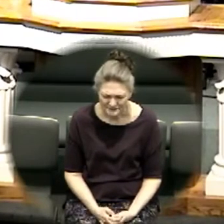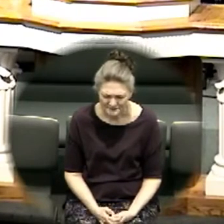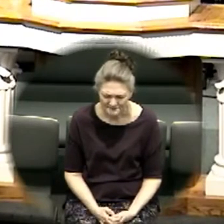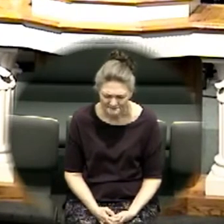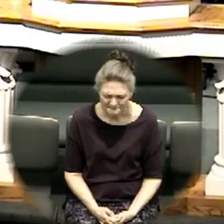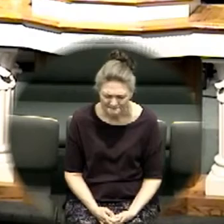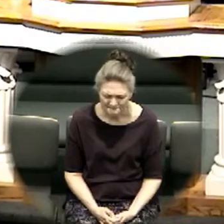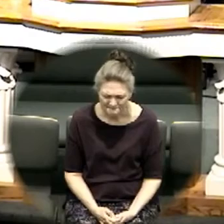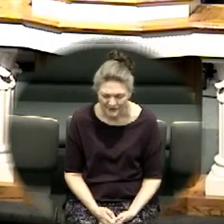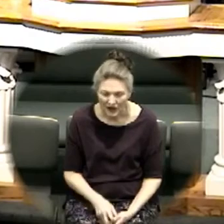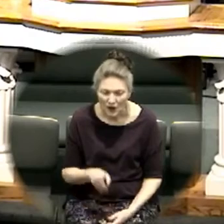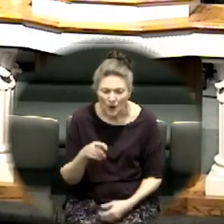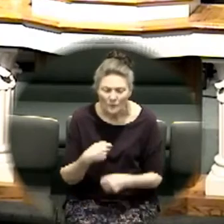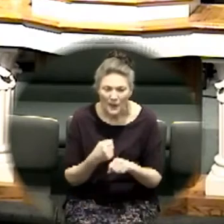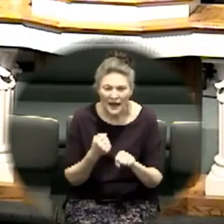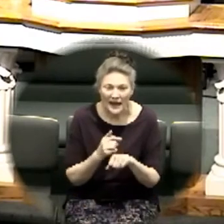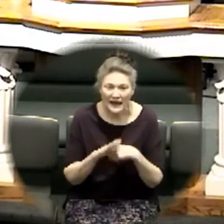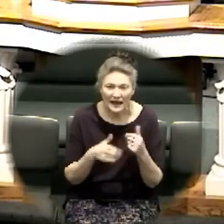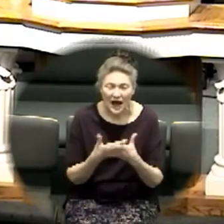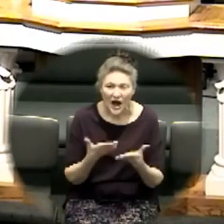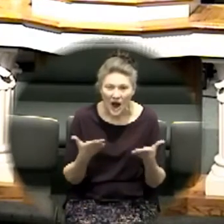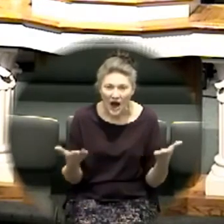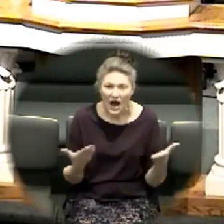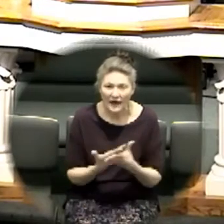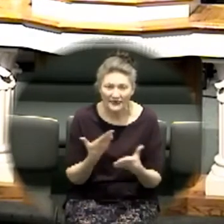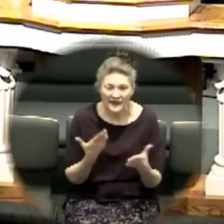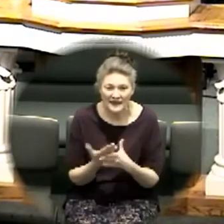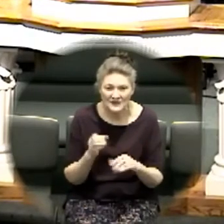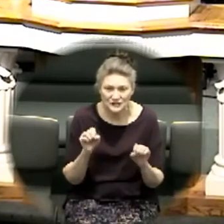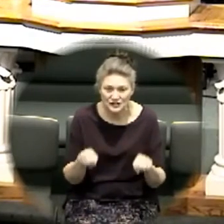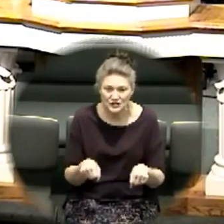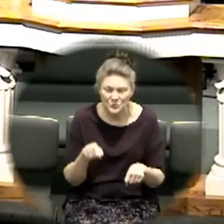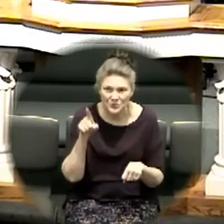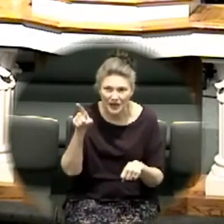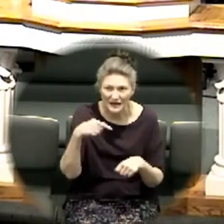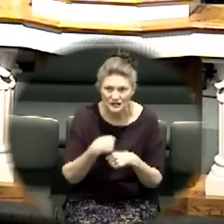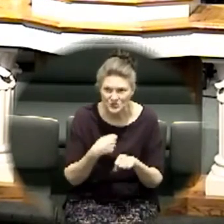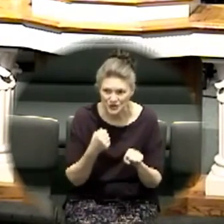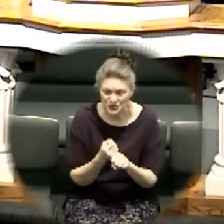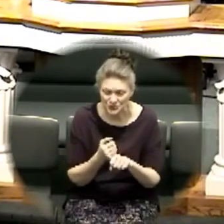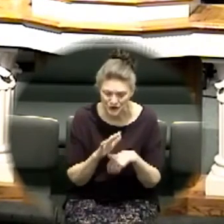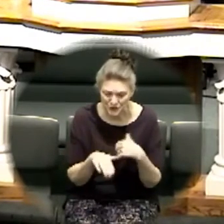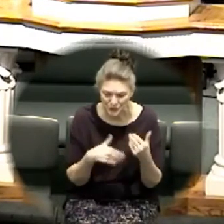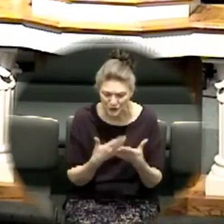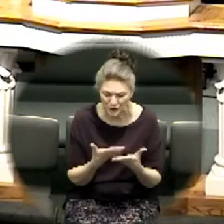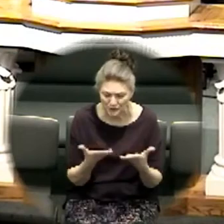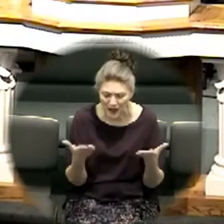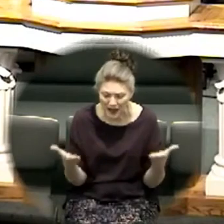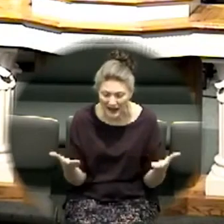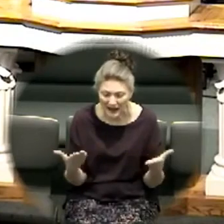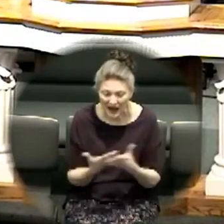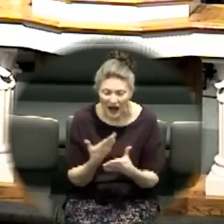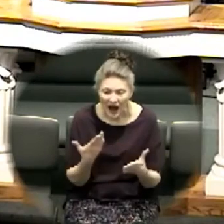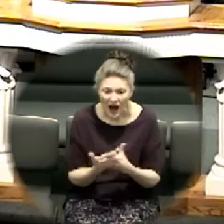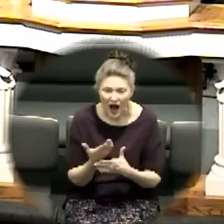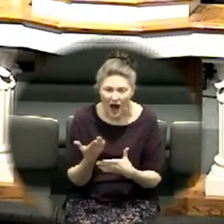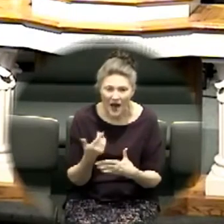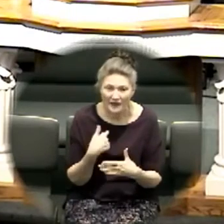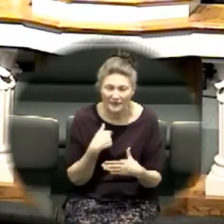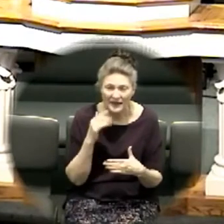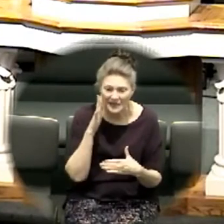you make all things new yes you make